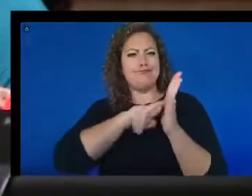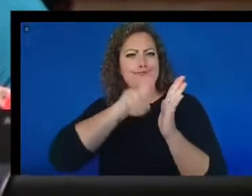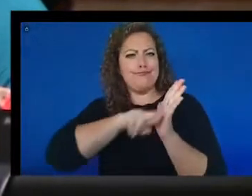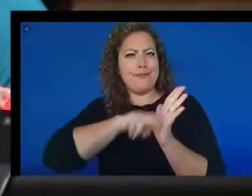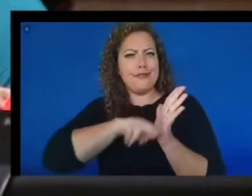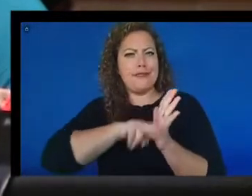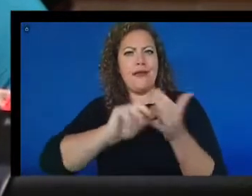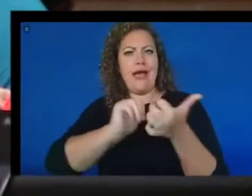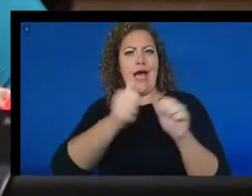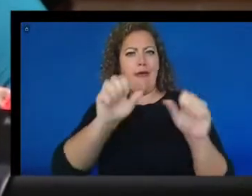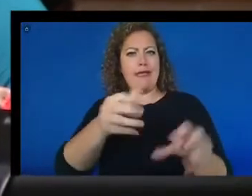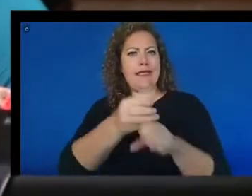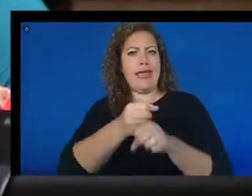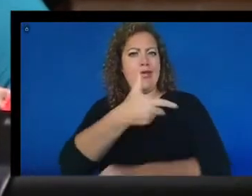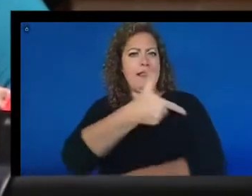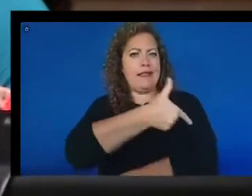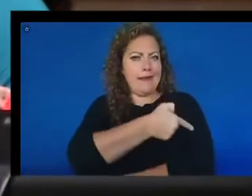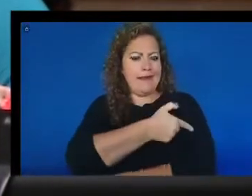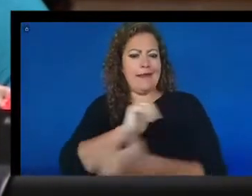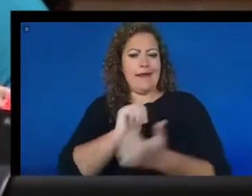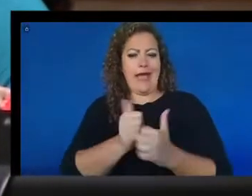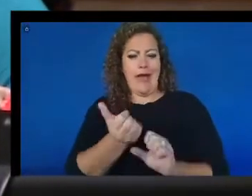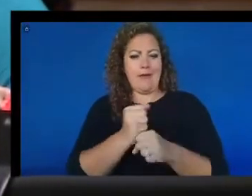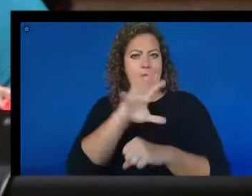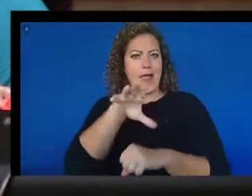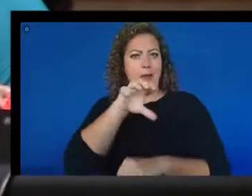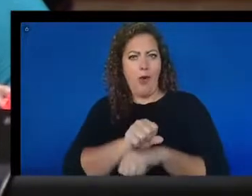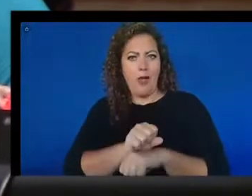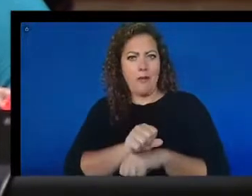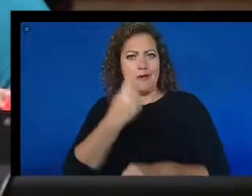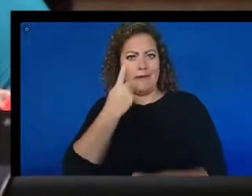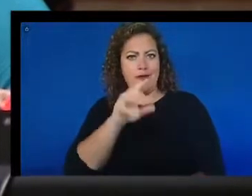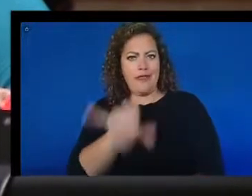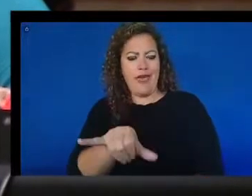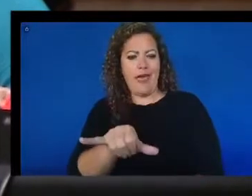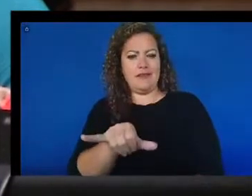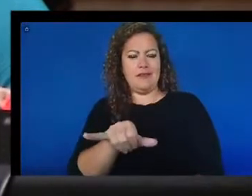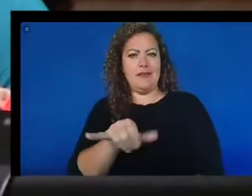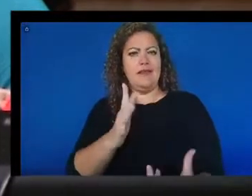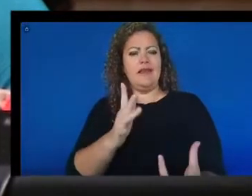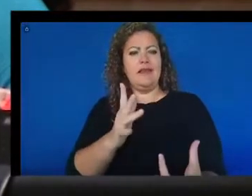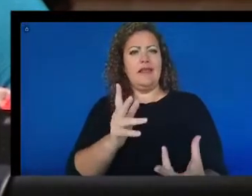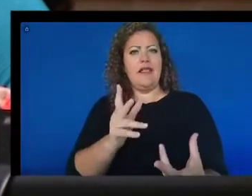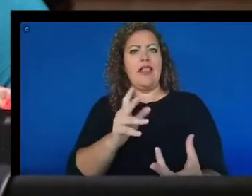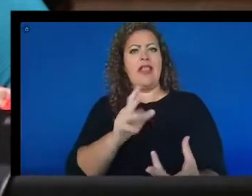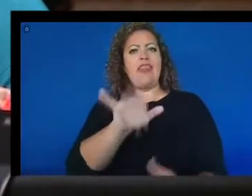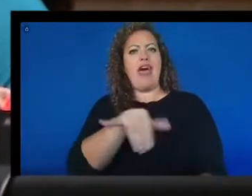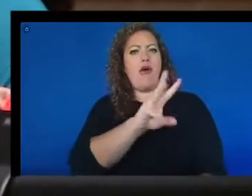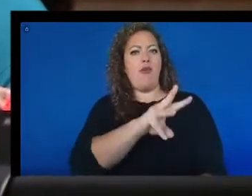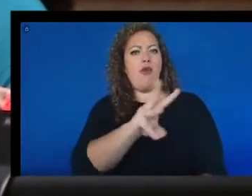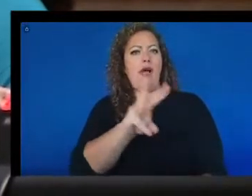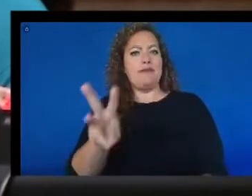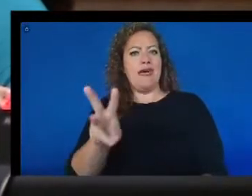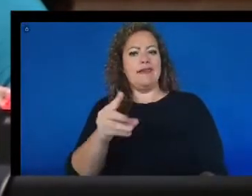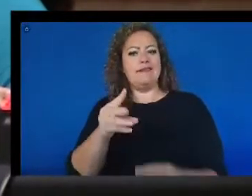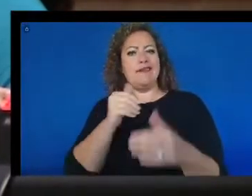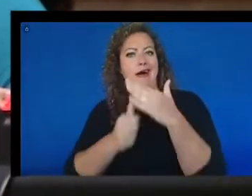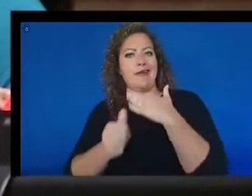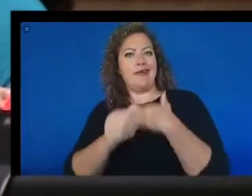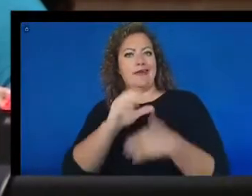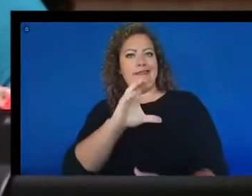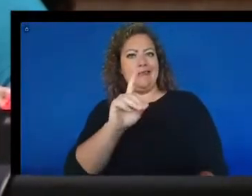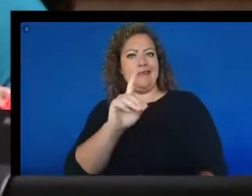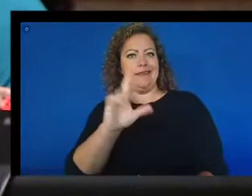vaccine and make a vaccine appointment, the sites that were directed by the CDC, including some providers,